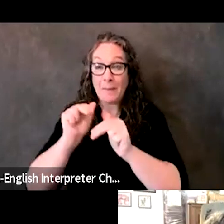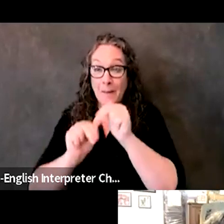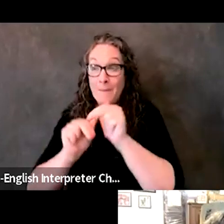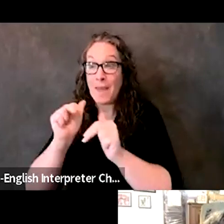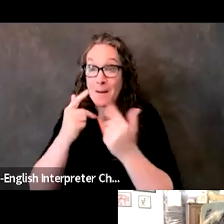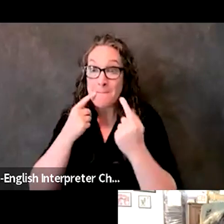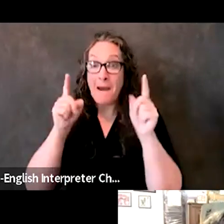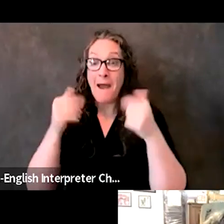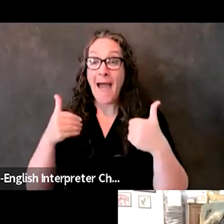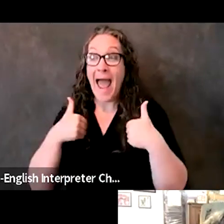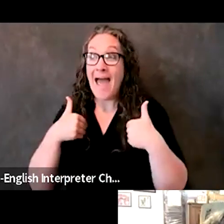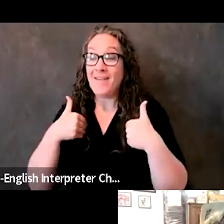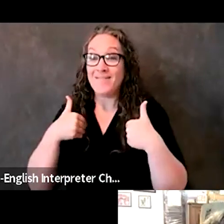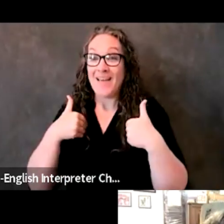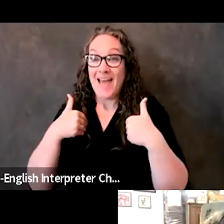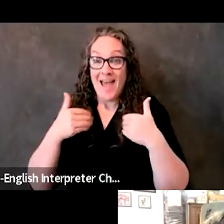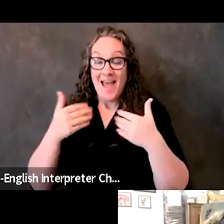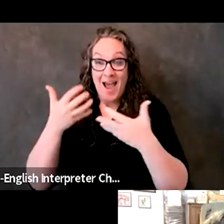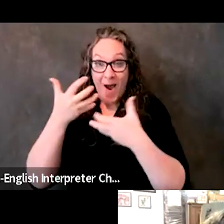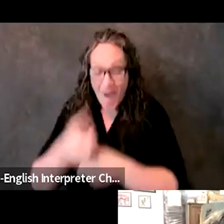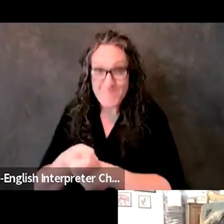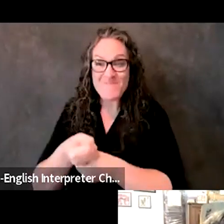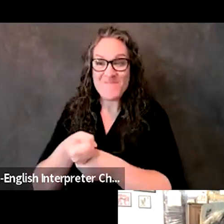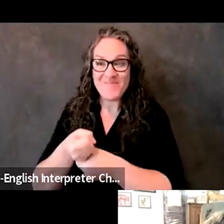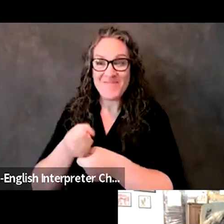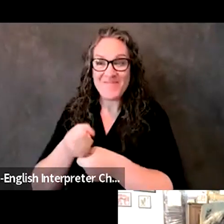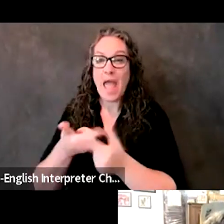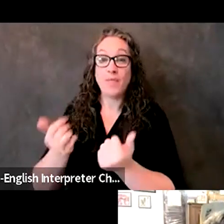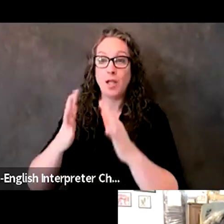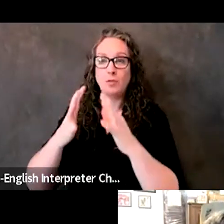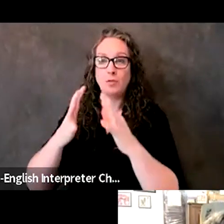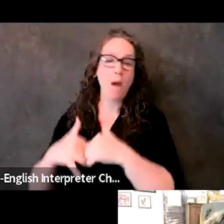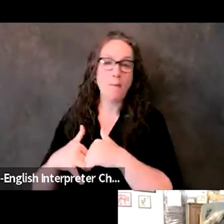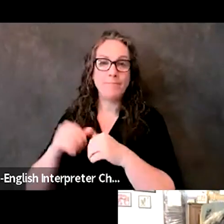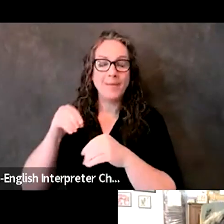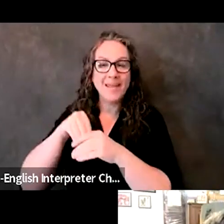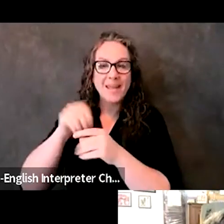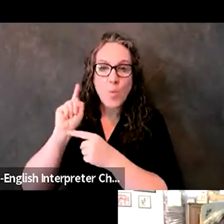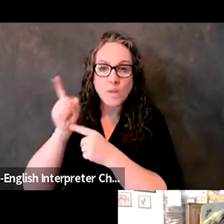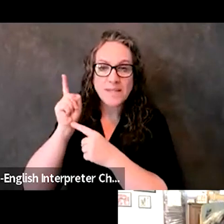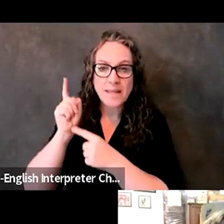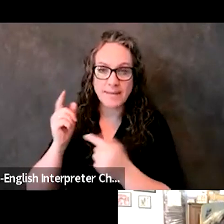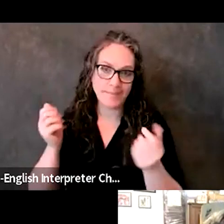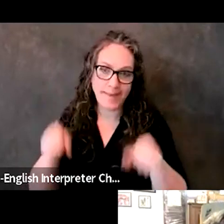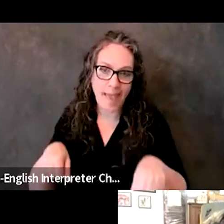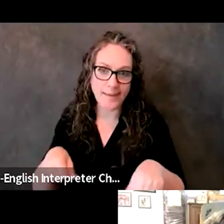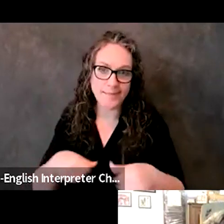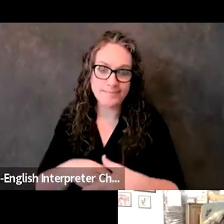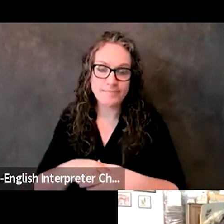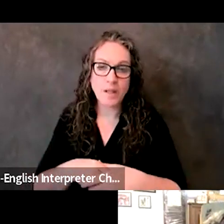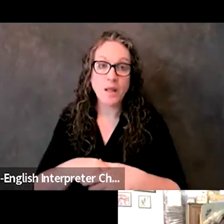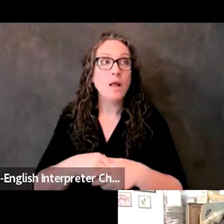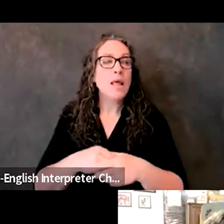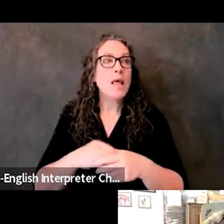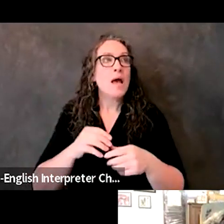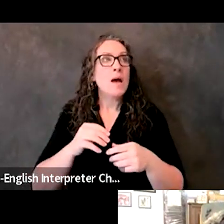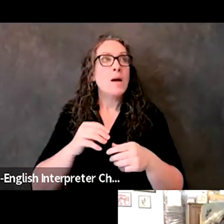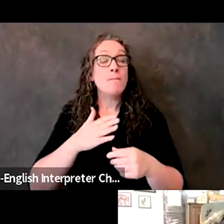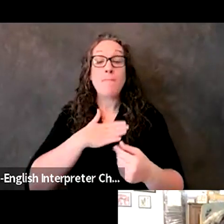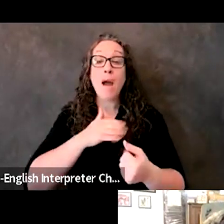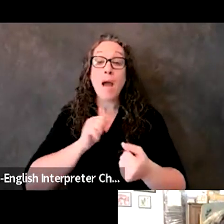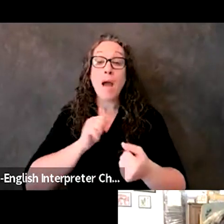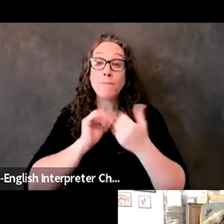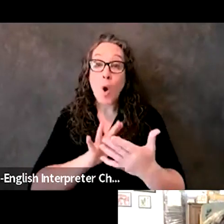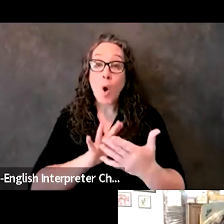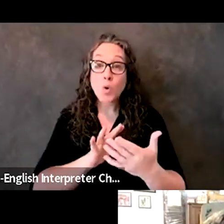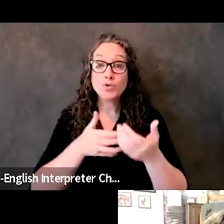My recommendation to building trust would, would definitely be multi-pronged. There is no one way to do it. There is no one right